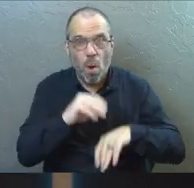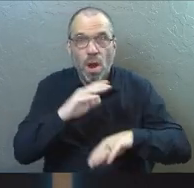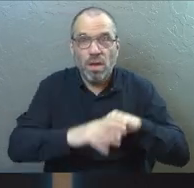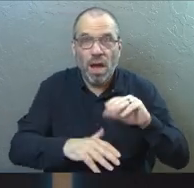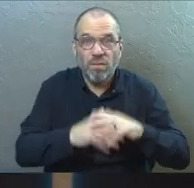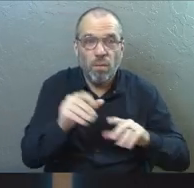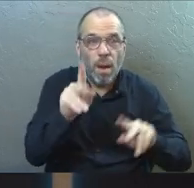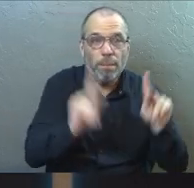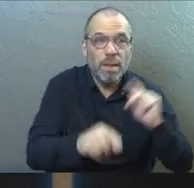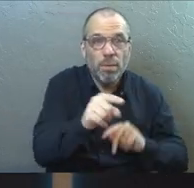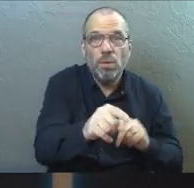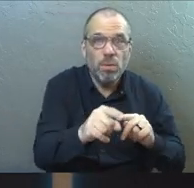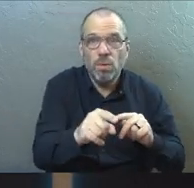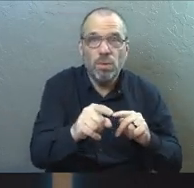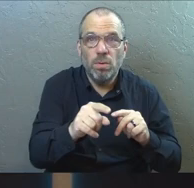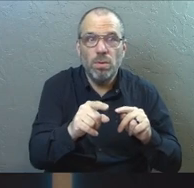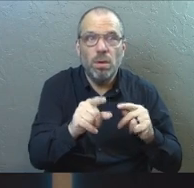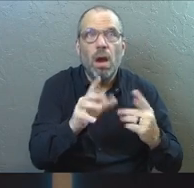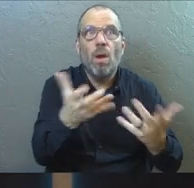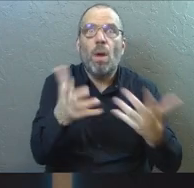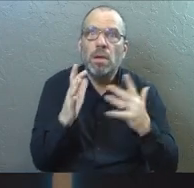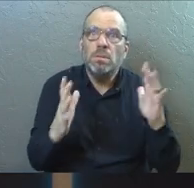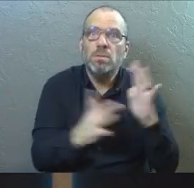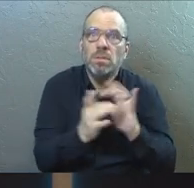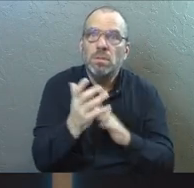comfortable for people who are running to Jesus.